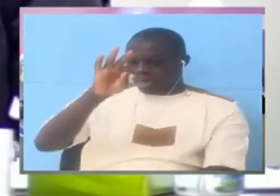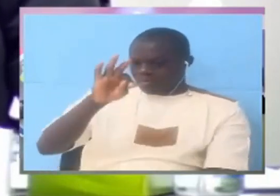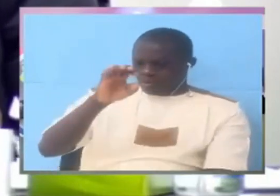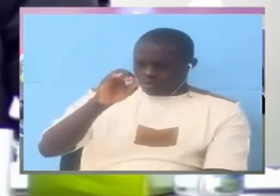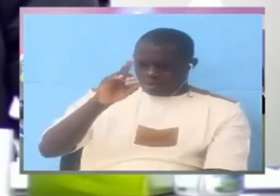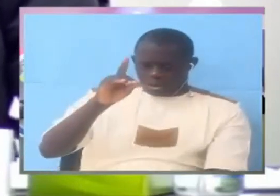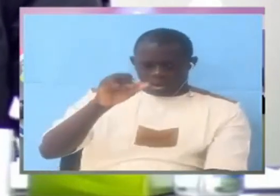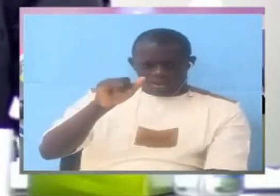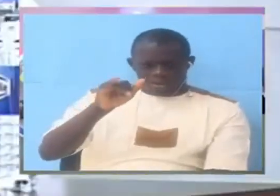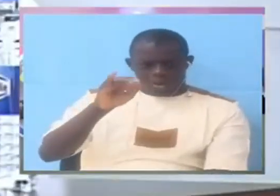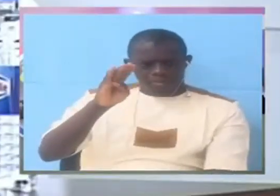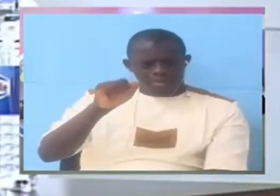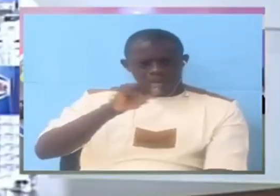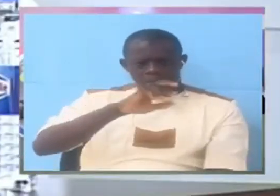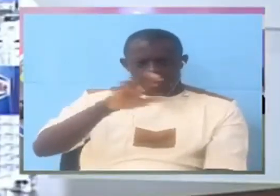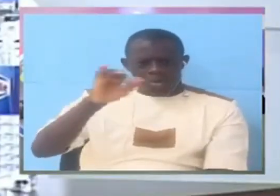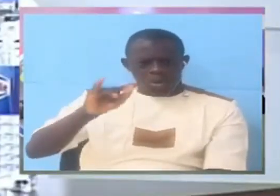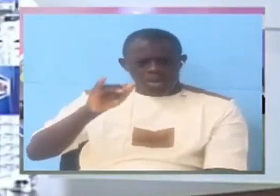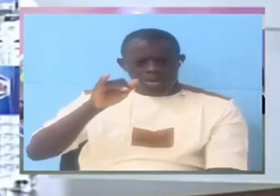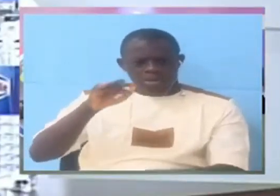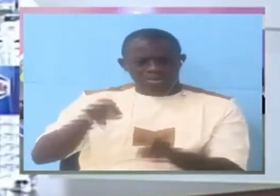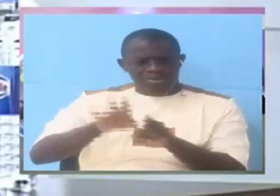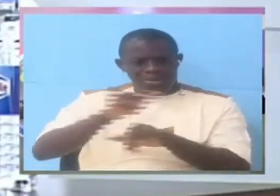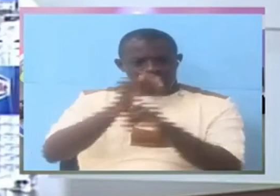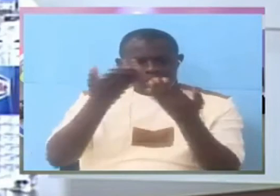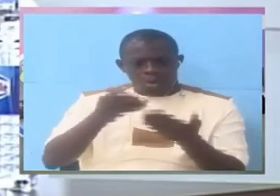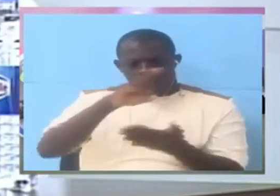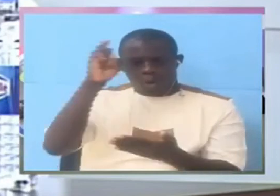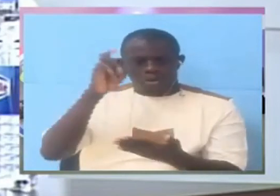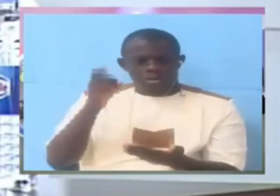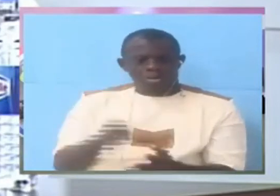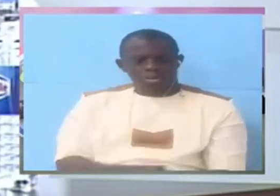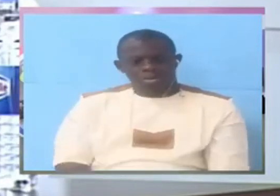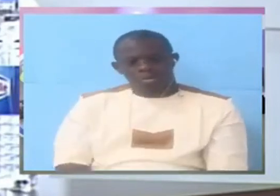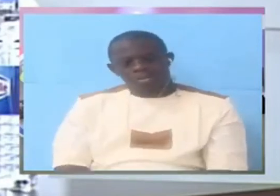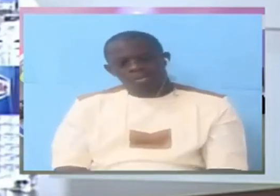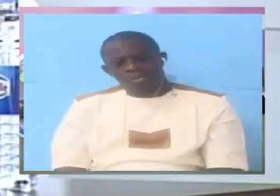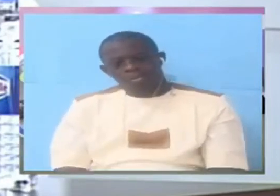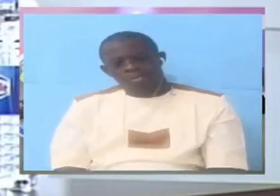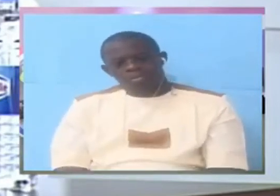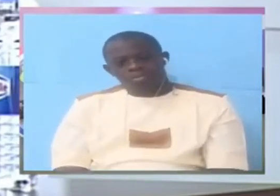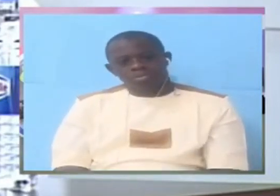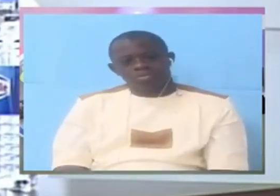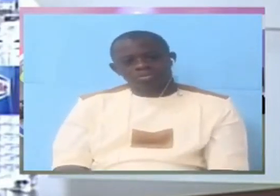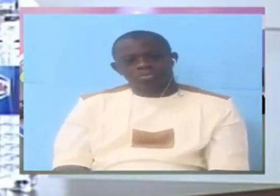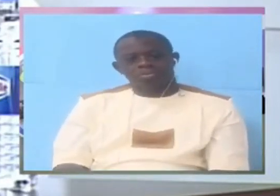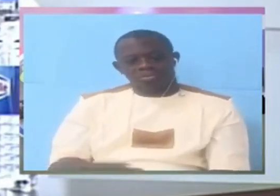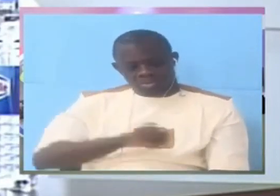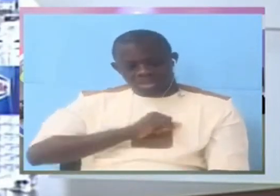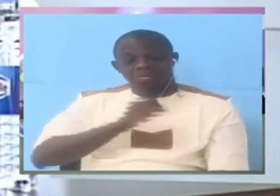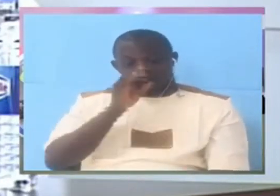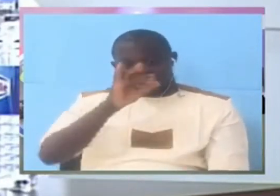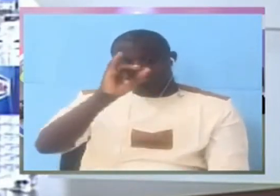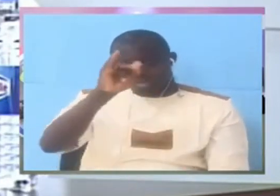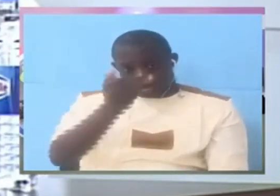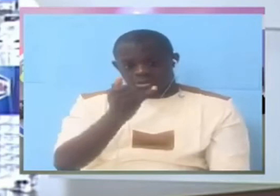service for a but I don't know who can you cornerback he said yes he was